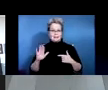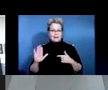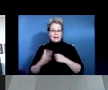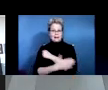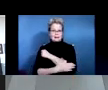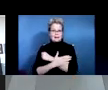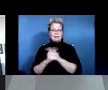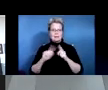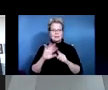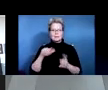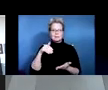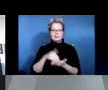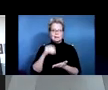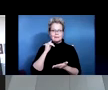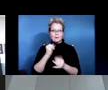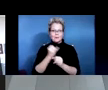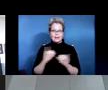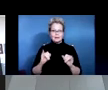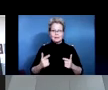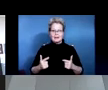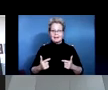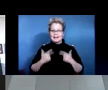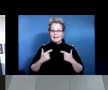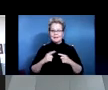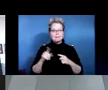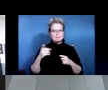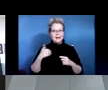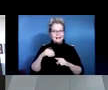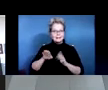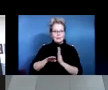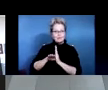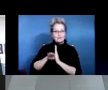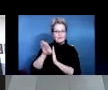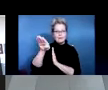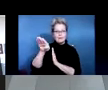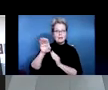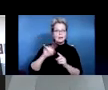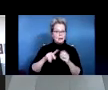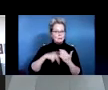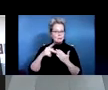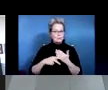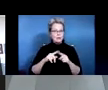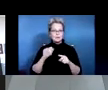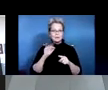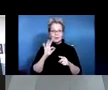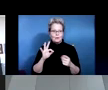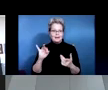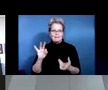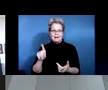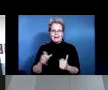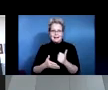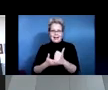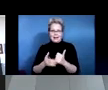Independent Living has a ramping program for individuals who, um, need assistance to pay for and install